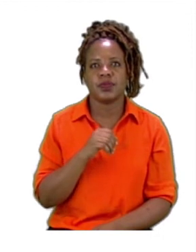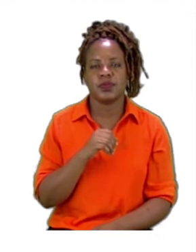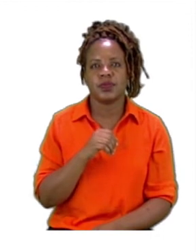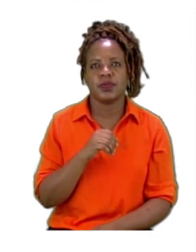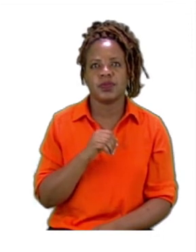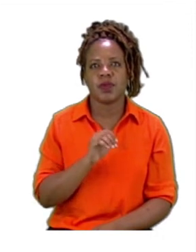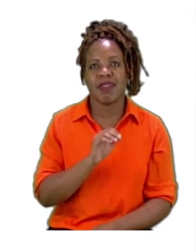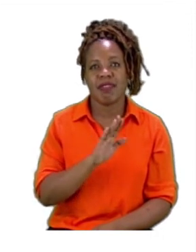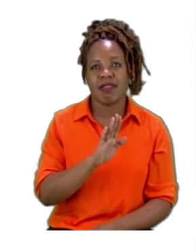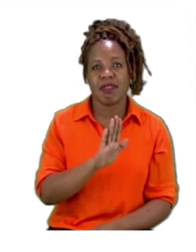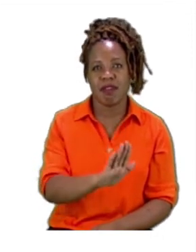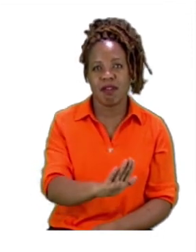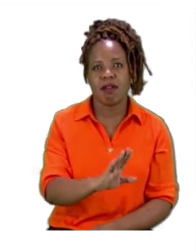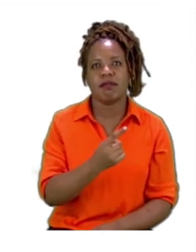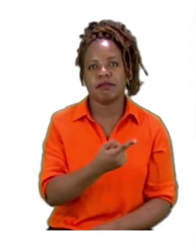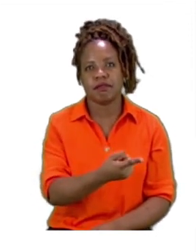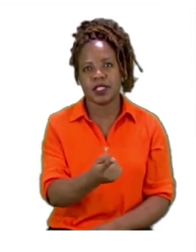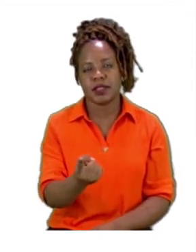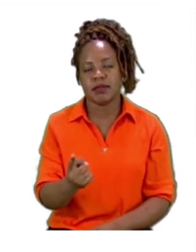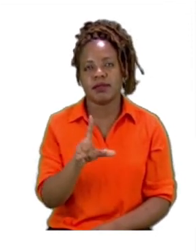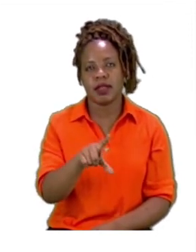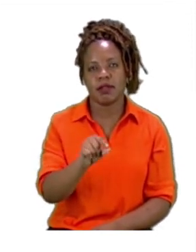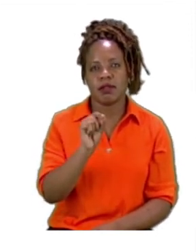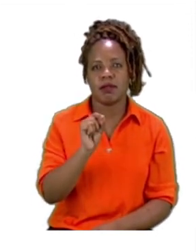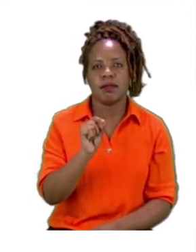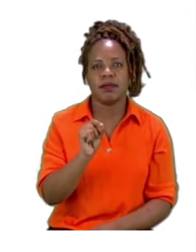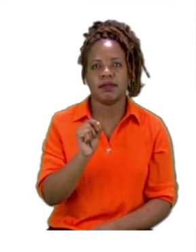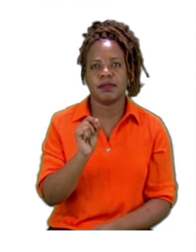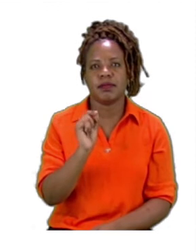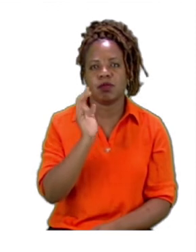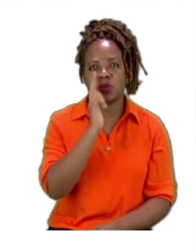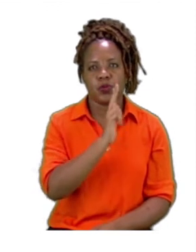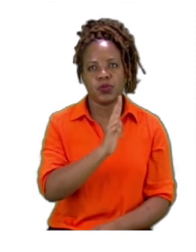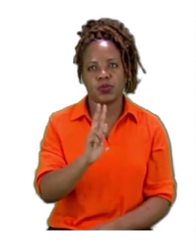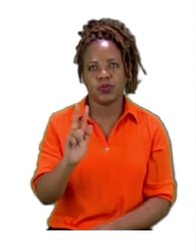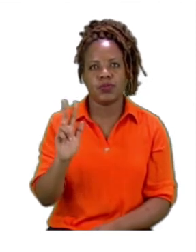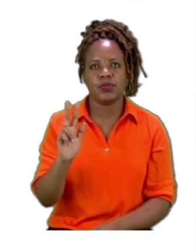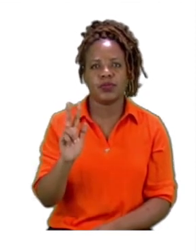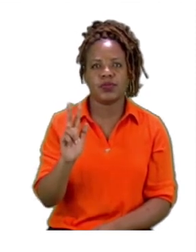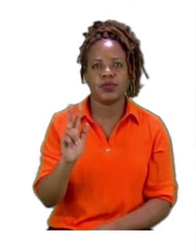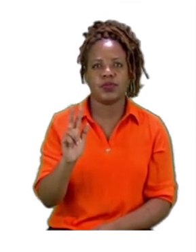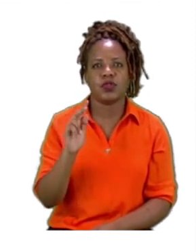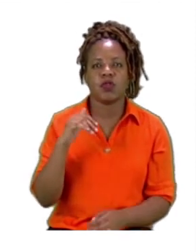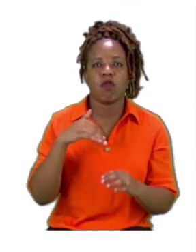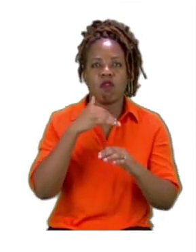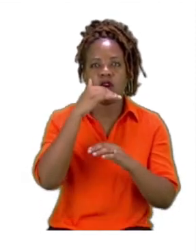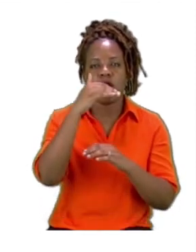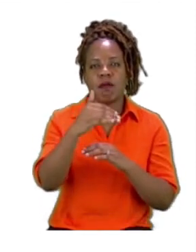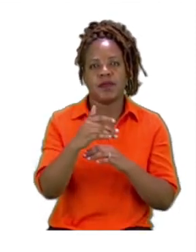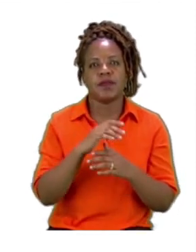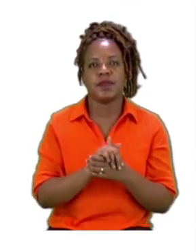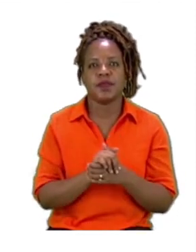the people over